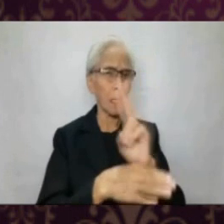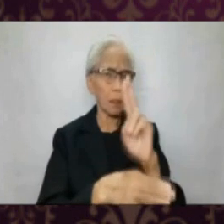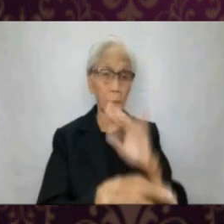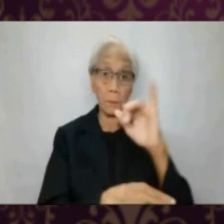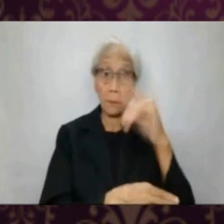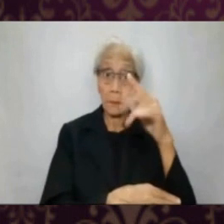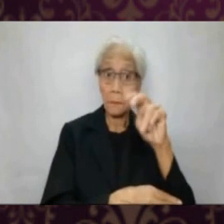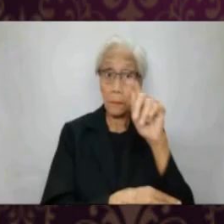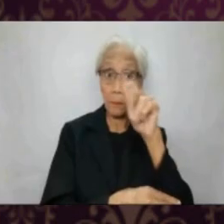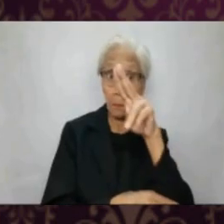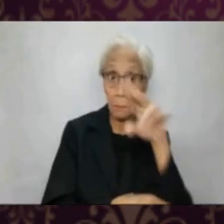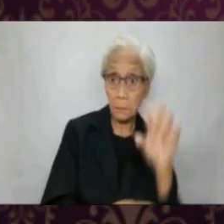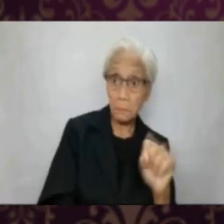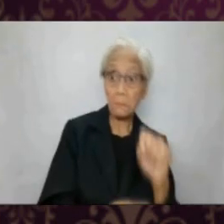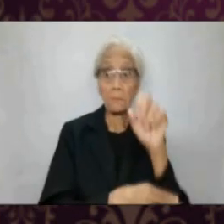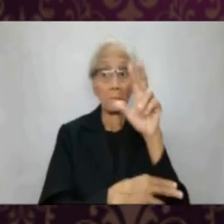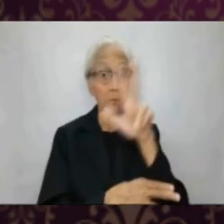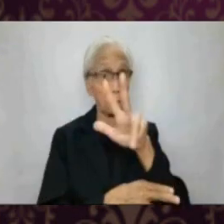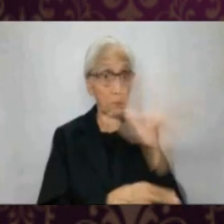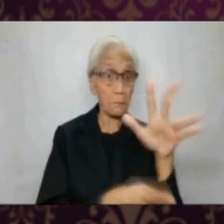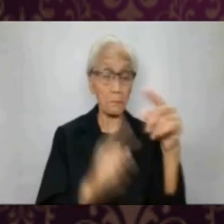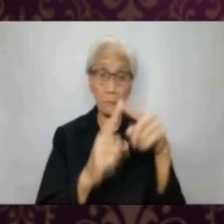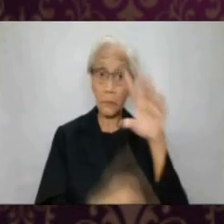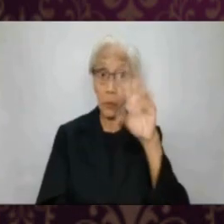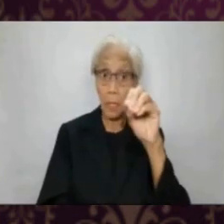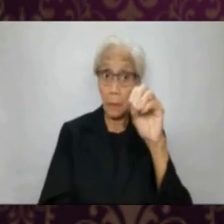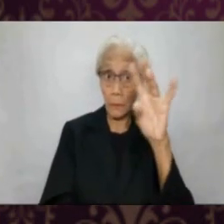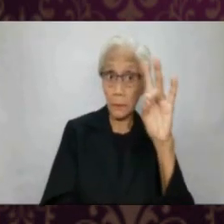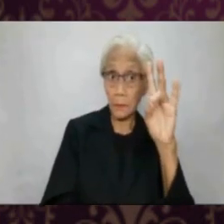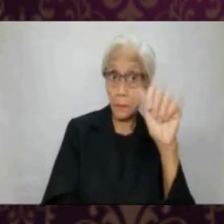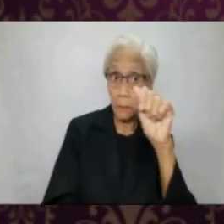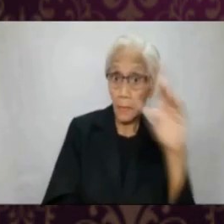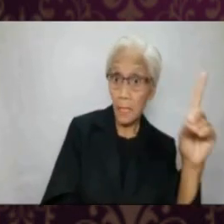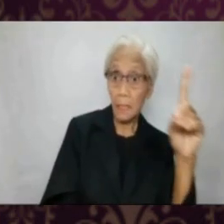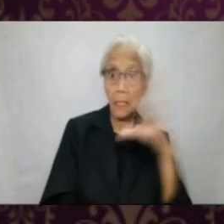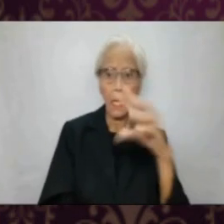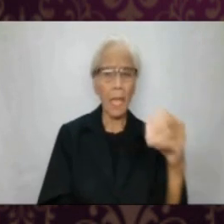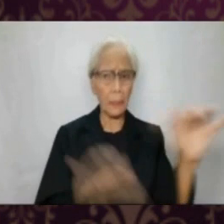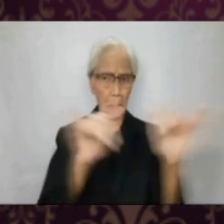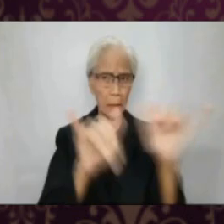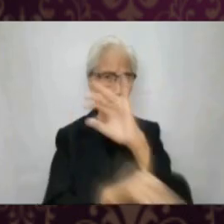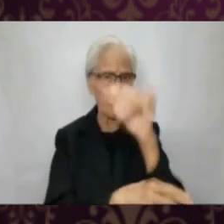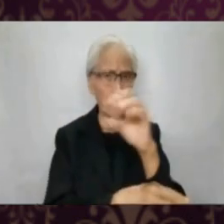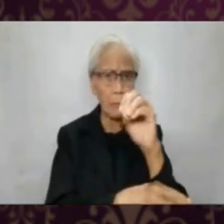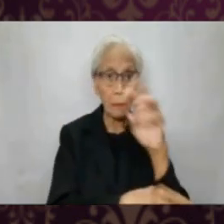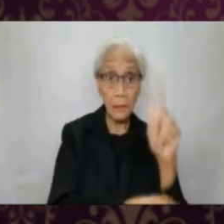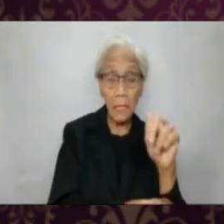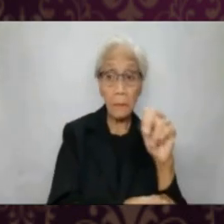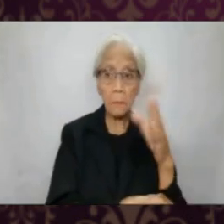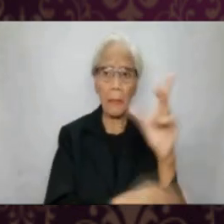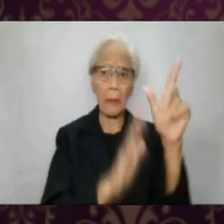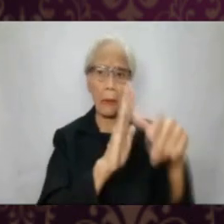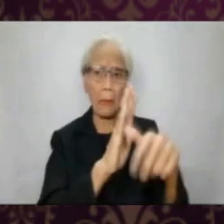early as the time of Ignatius of Antioch at around 35 to 107 AD a contemporary